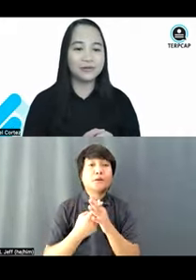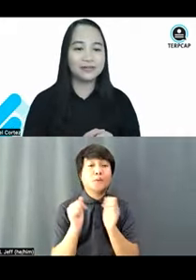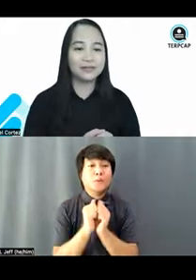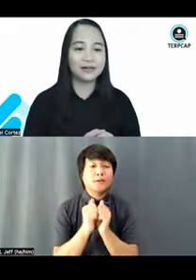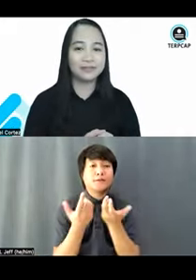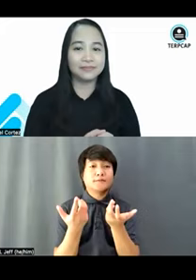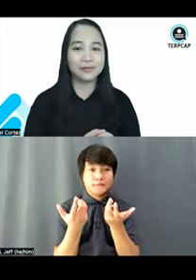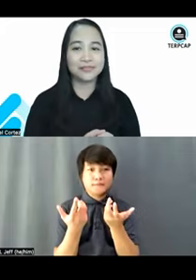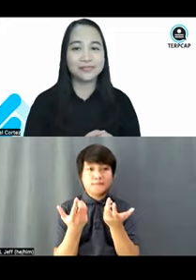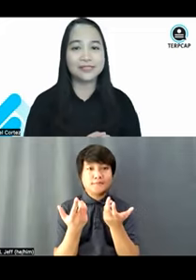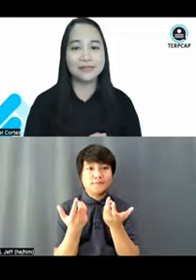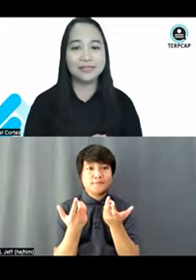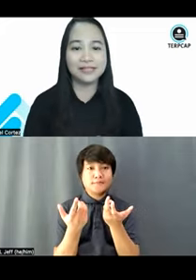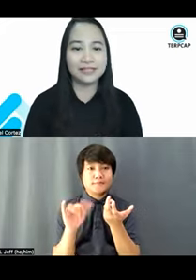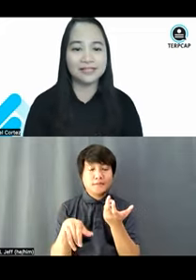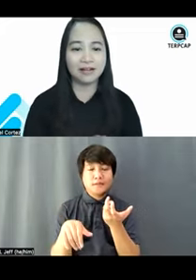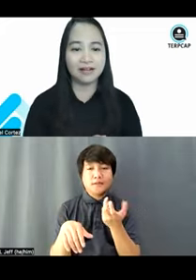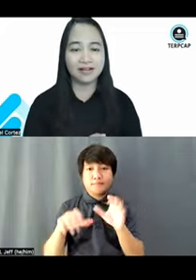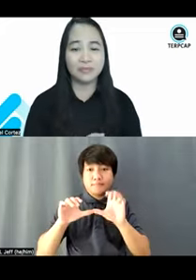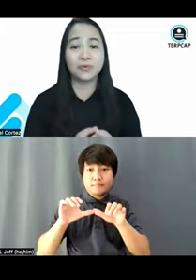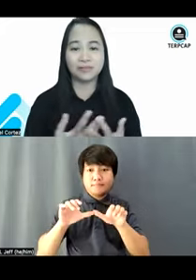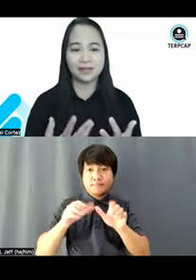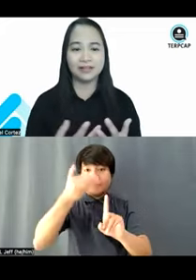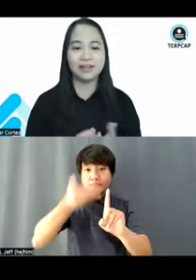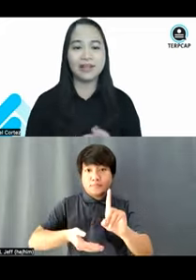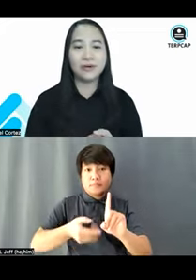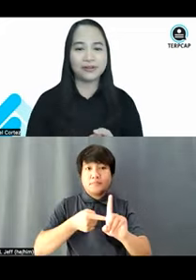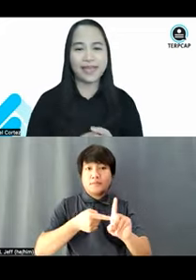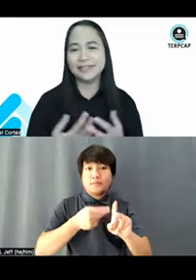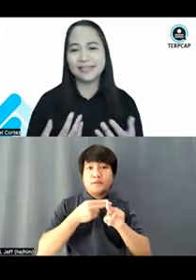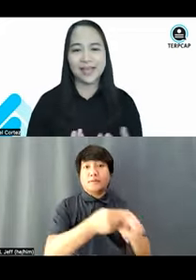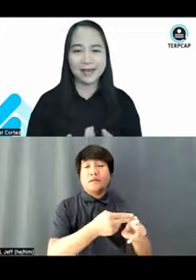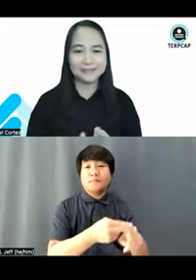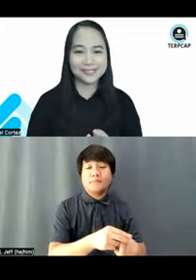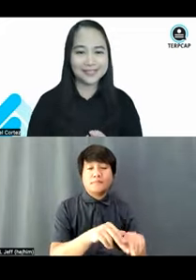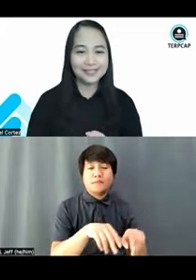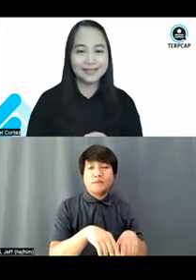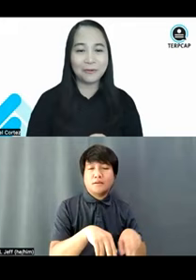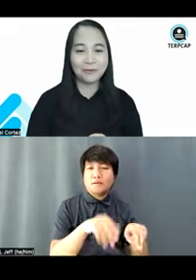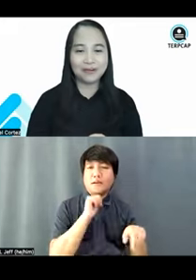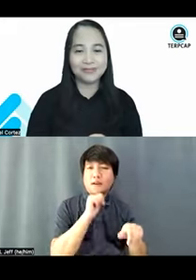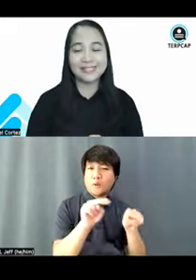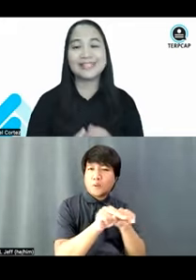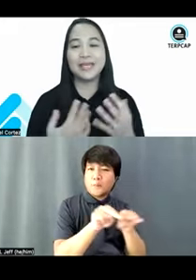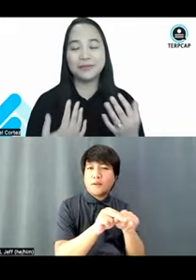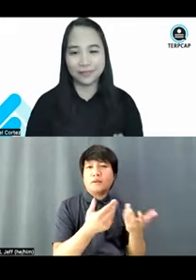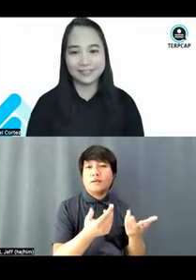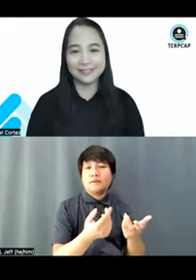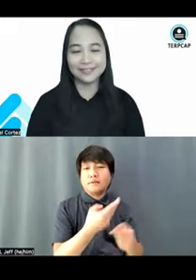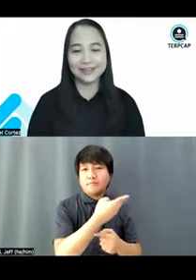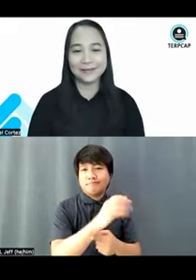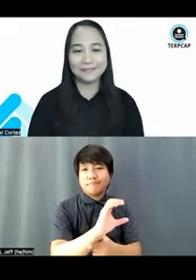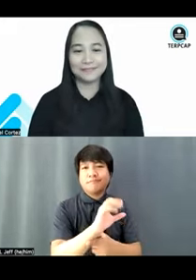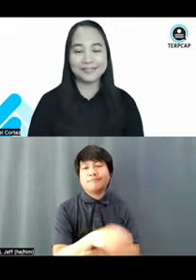you know, persons with disabilities are abnormal or handicapped or disabled.